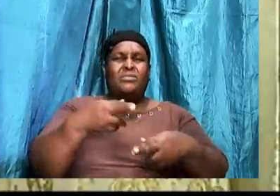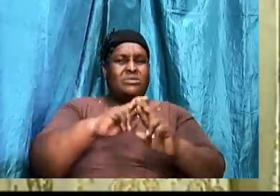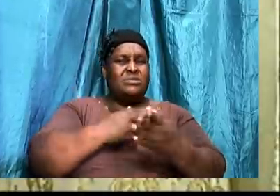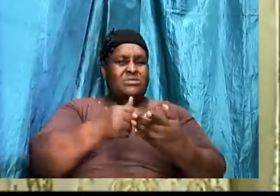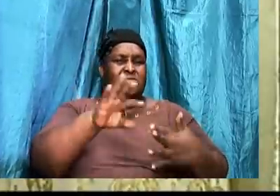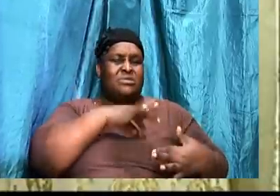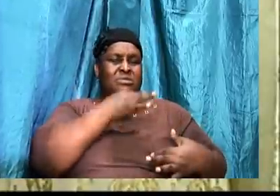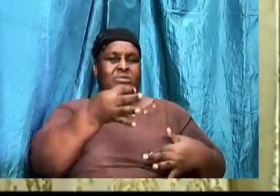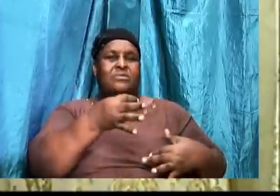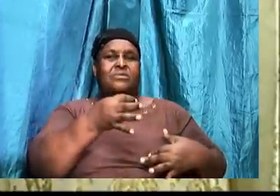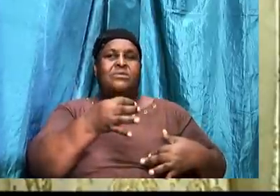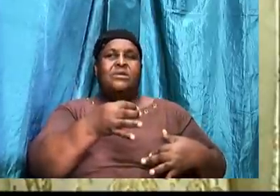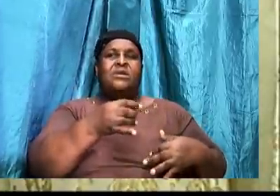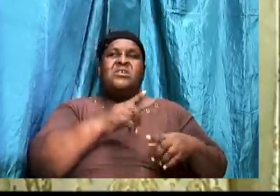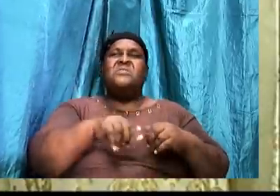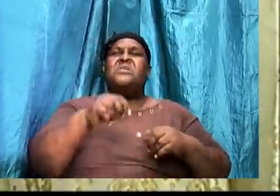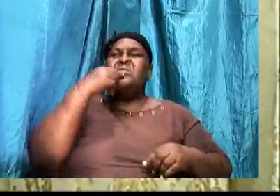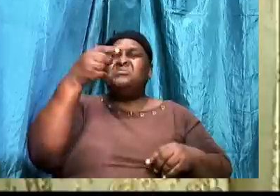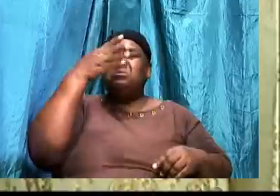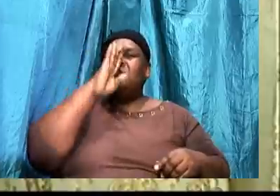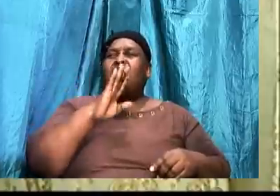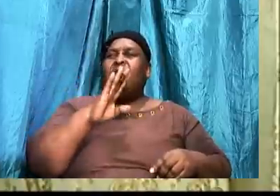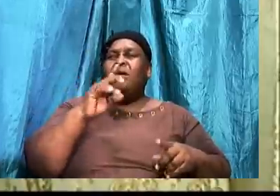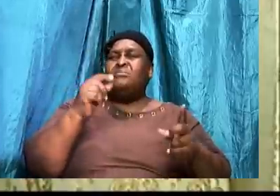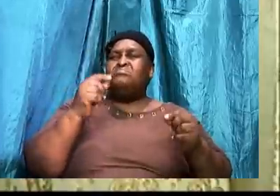You're saying. God may do everything.